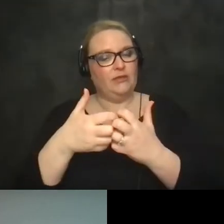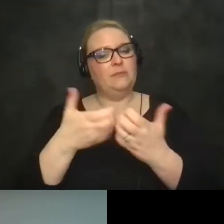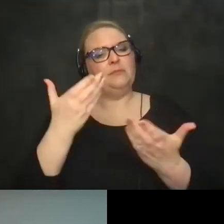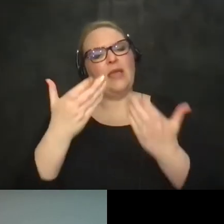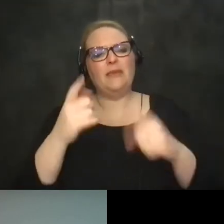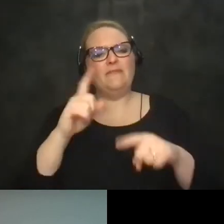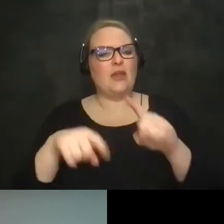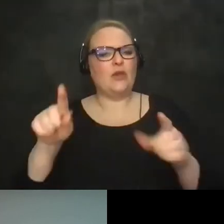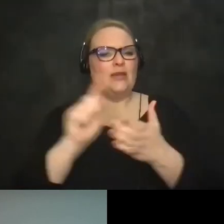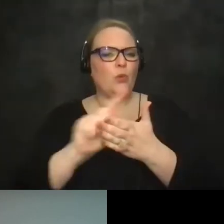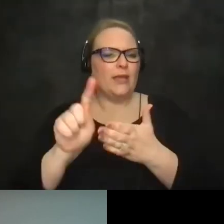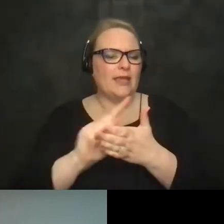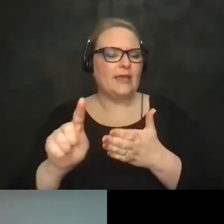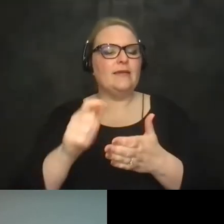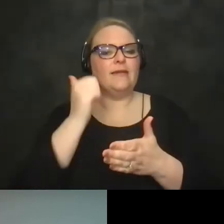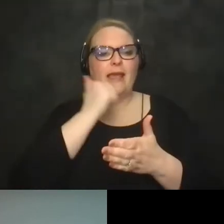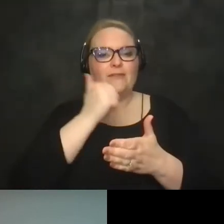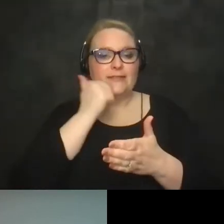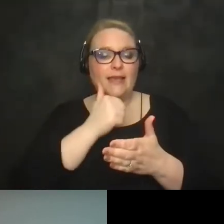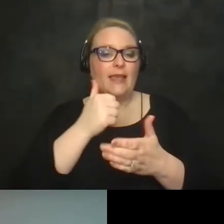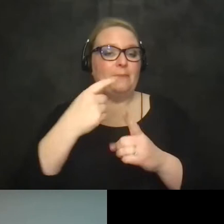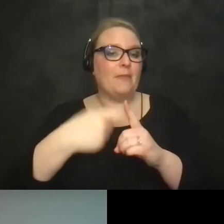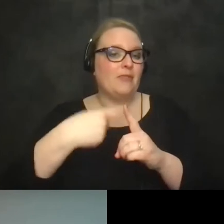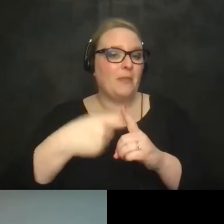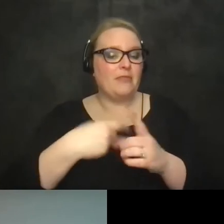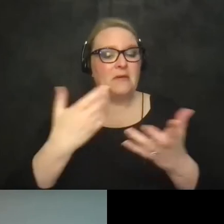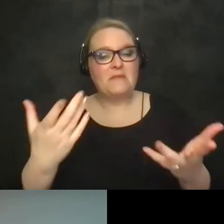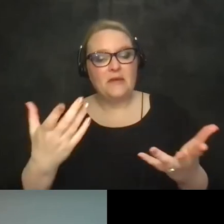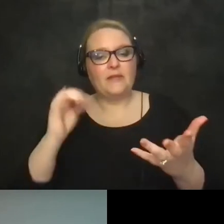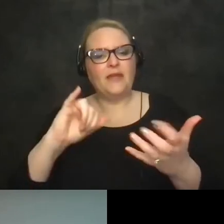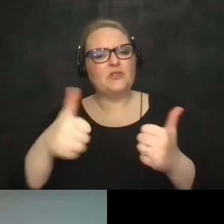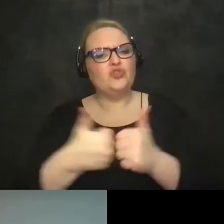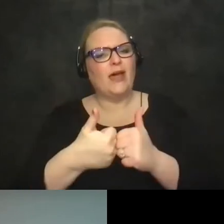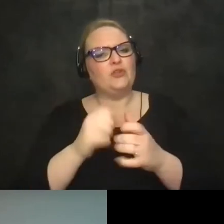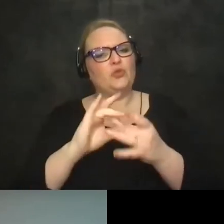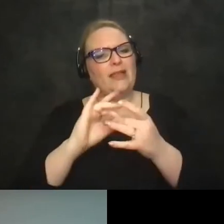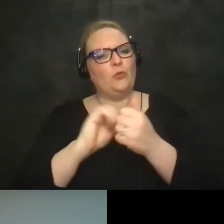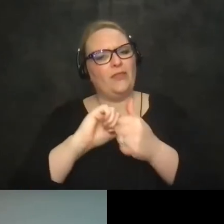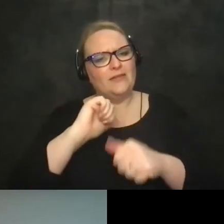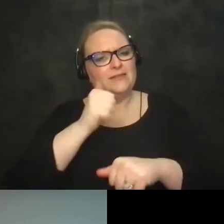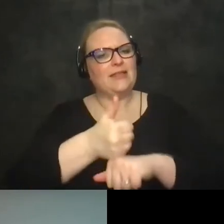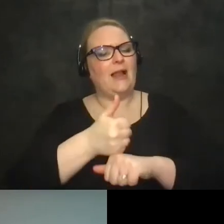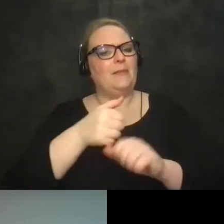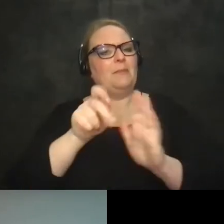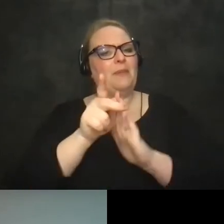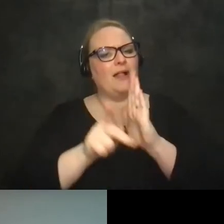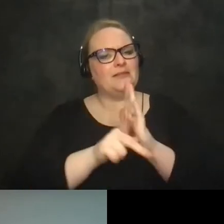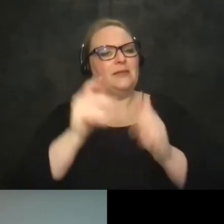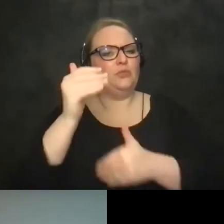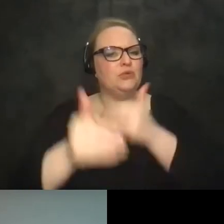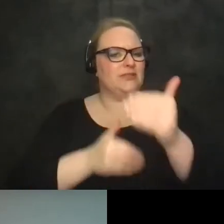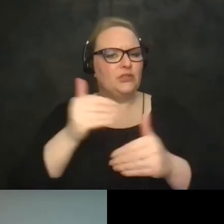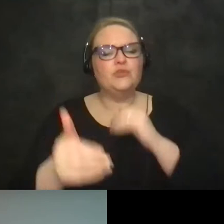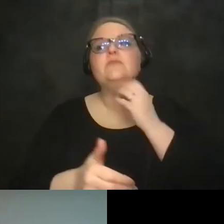week month to month even day to day and that's quite challenging in terms of setting up processes and procedures um